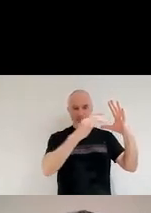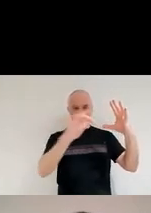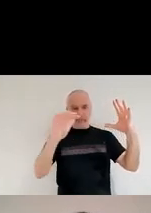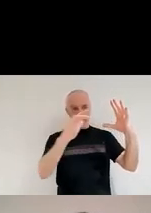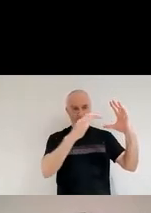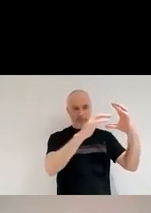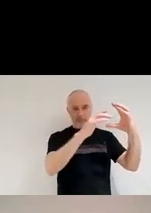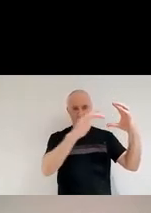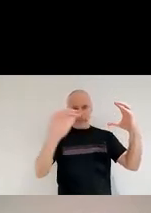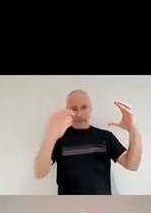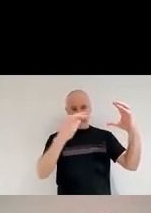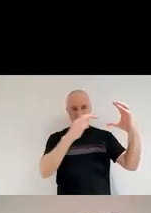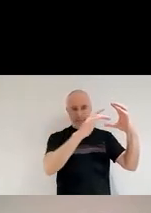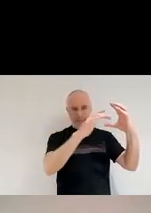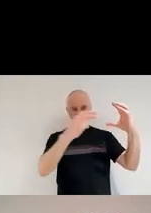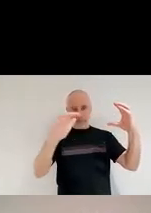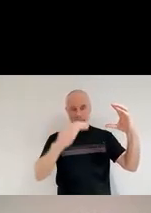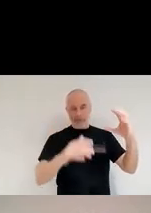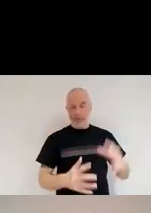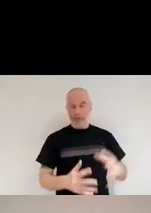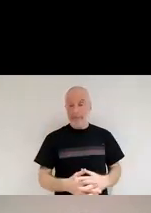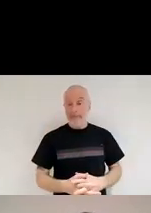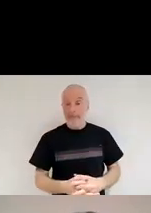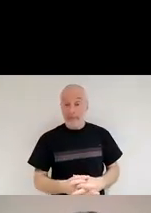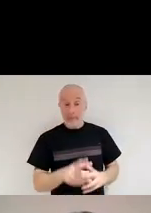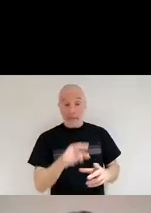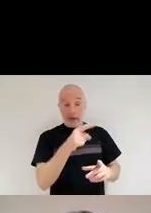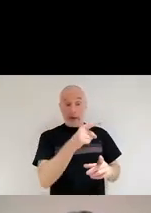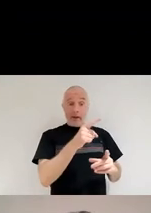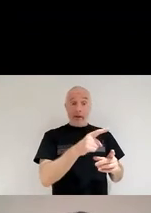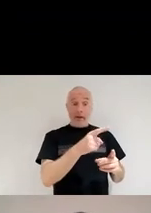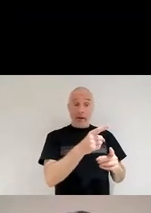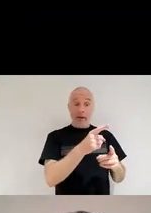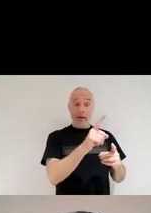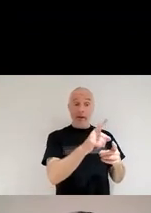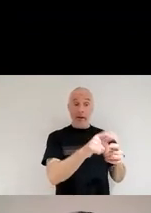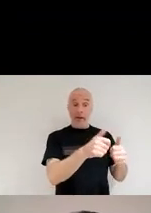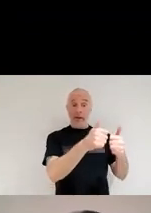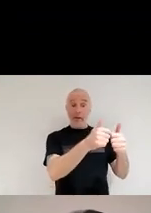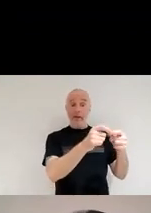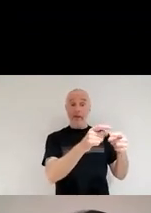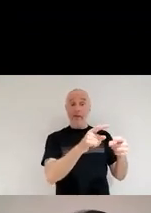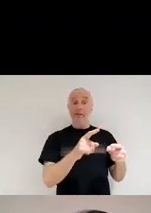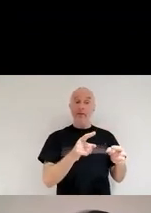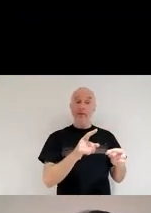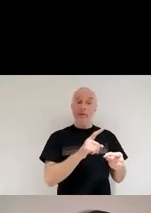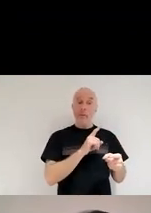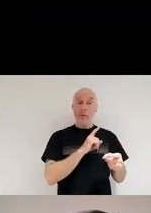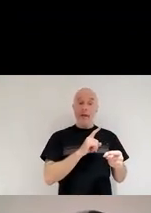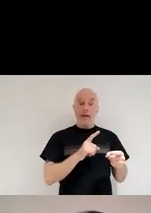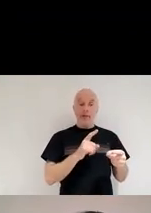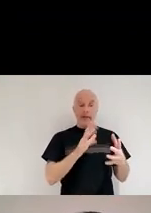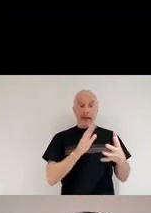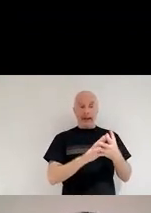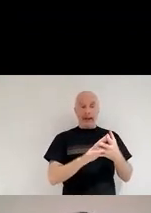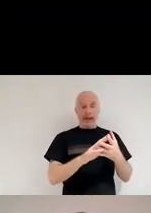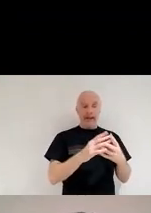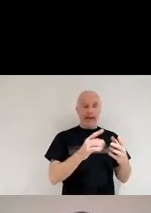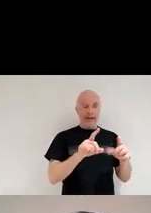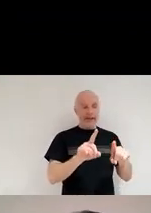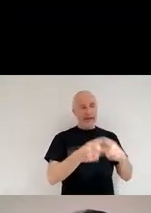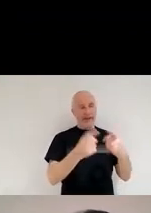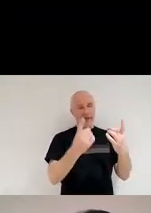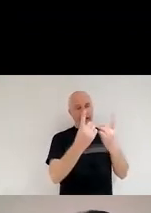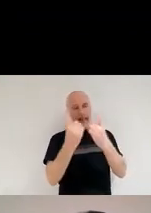And this is really good because what happens then is that you are sending all this really nice building elements of dust. So